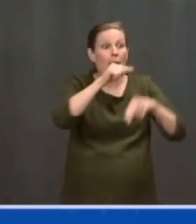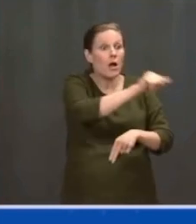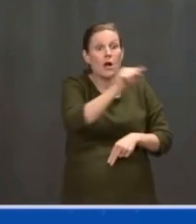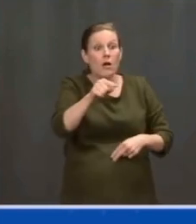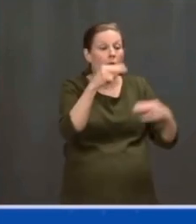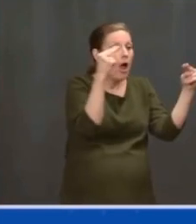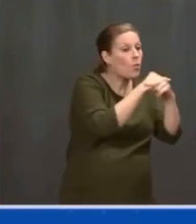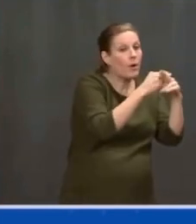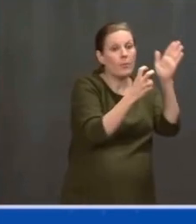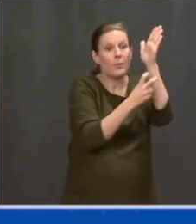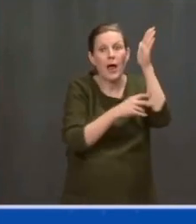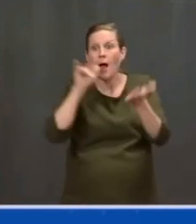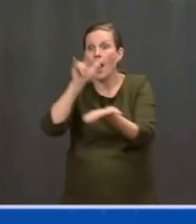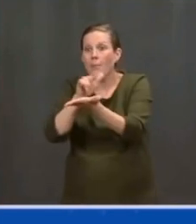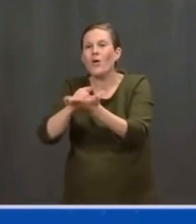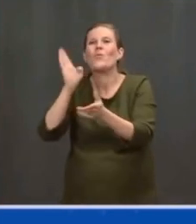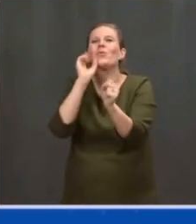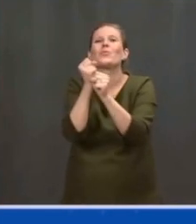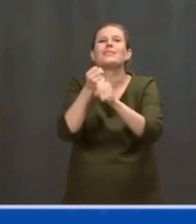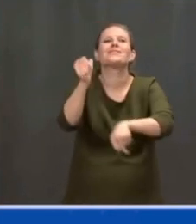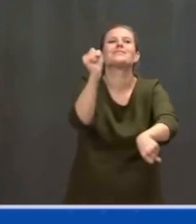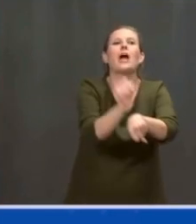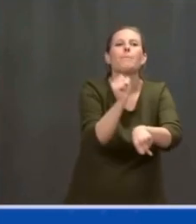for this plan.